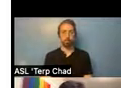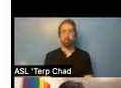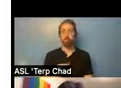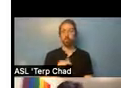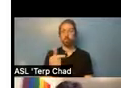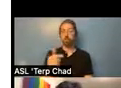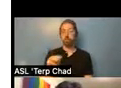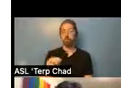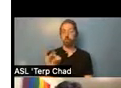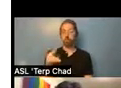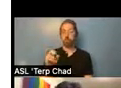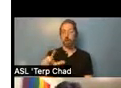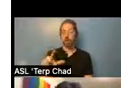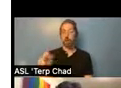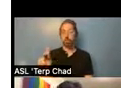Okay. Yes.